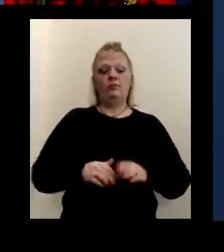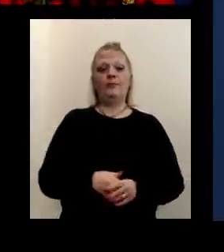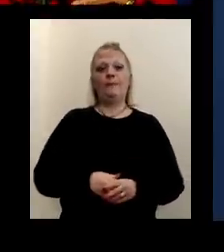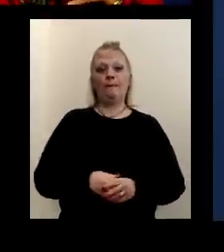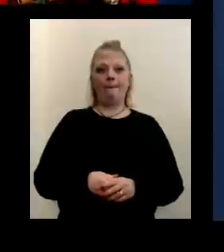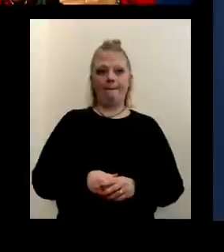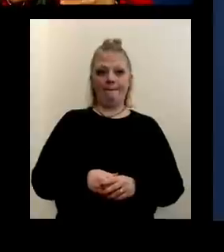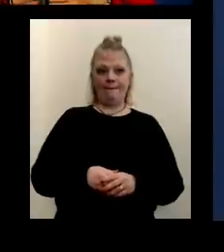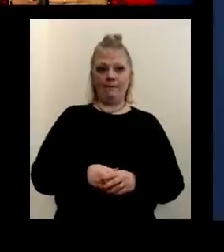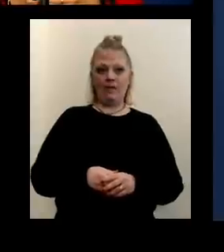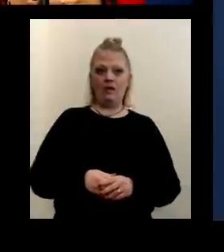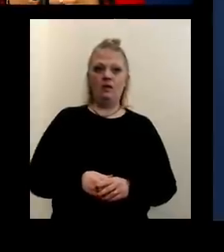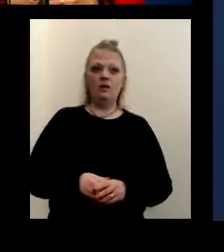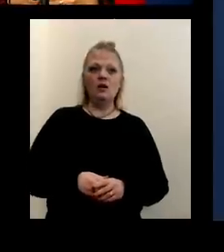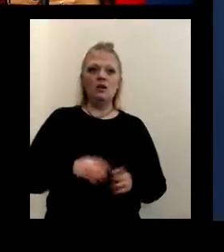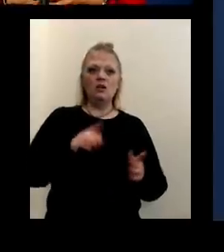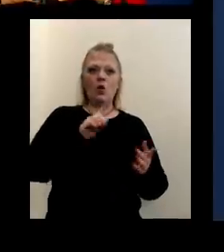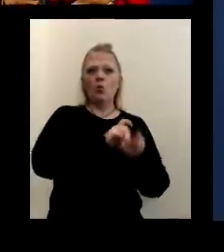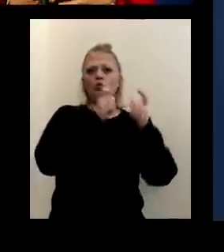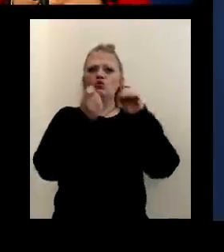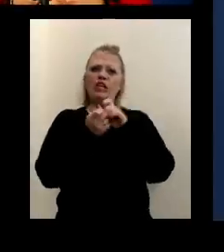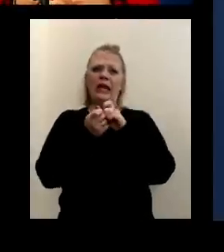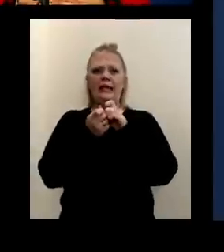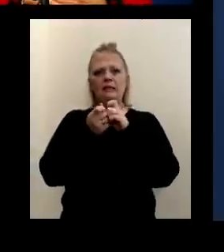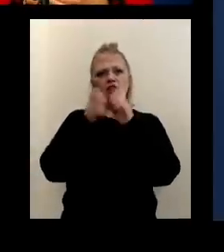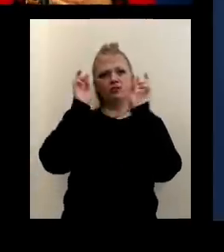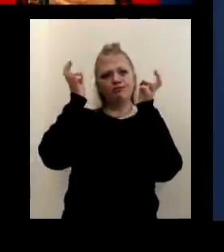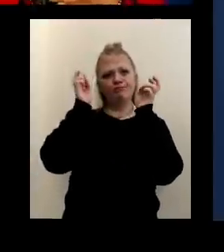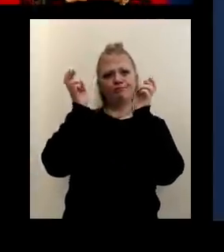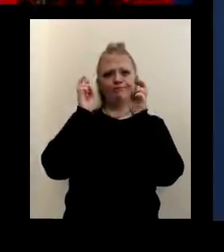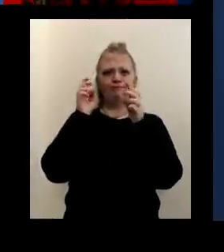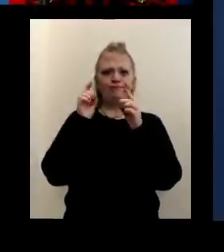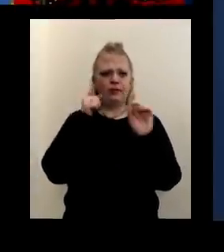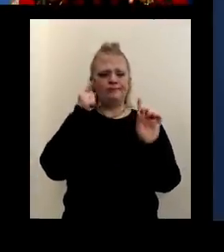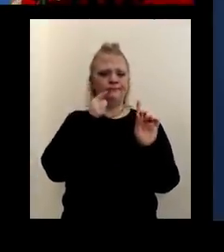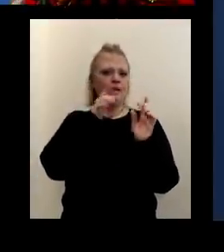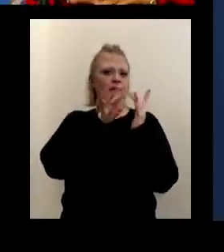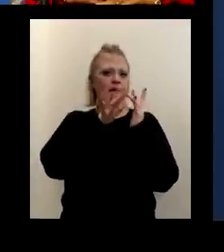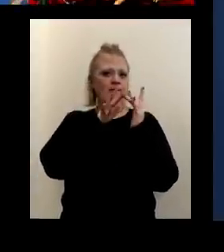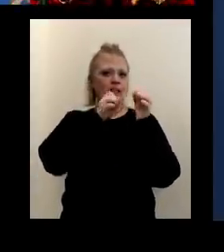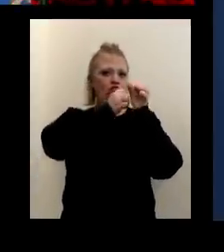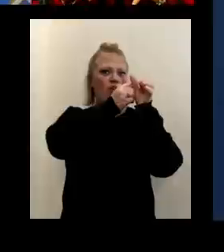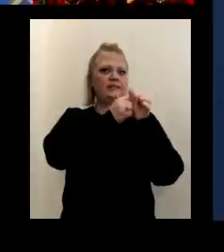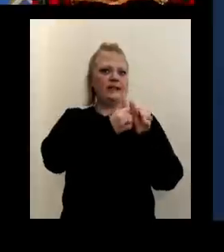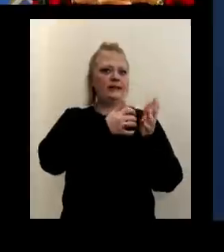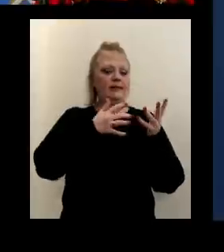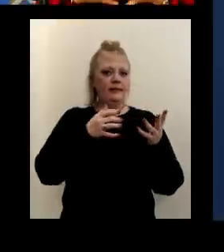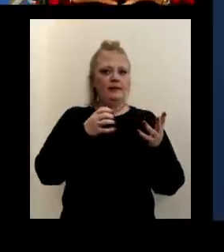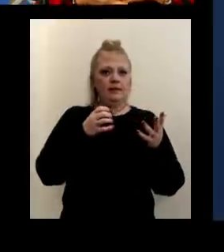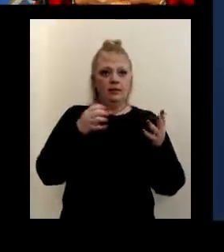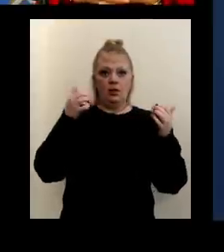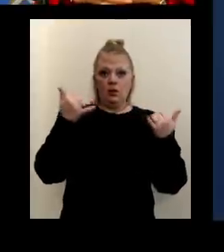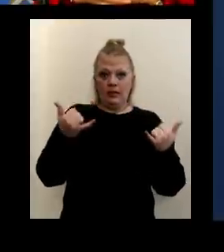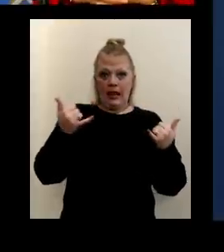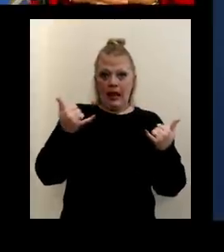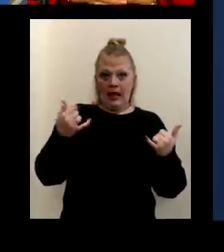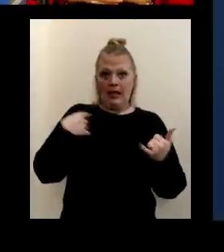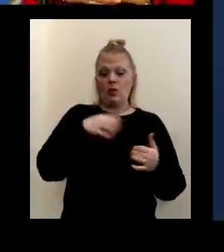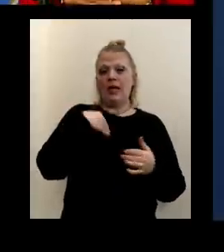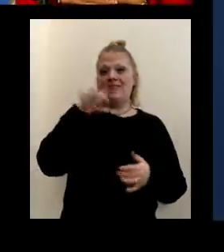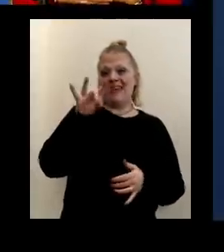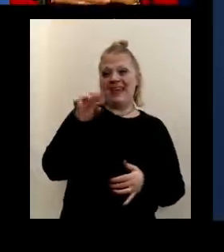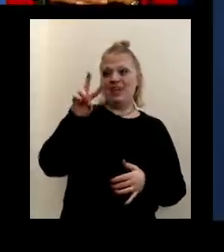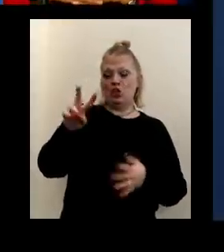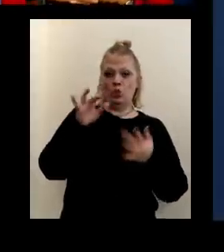So just changing the subject a little bit, talking about contact tracing and by today, actually today we have 82 contact tracers